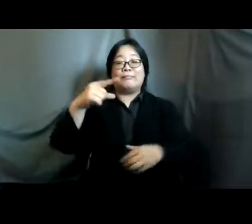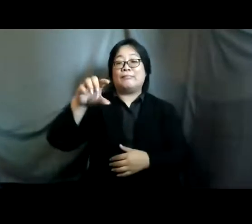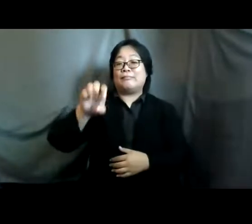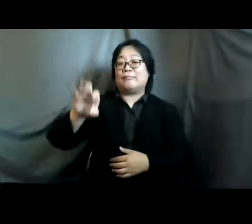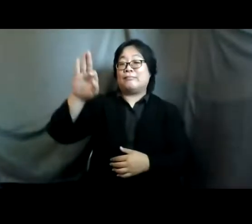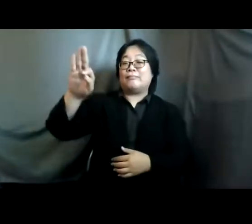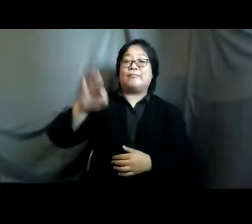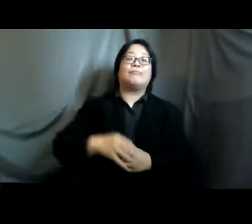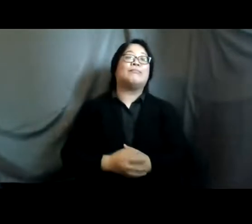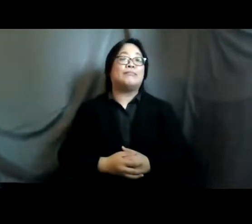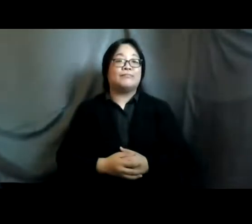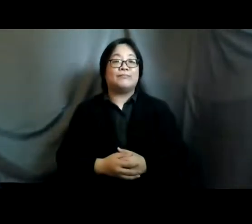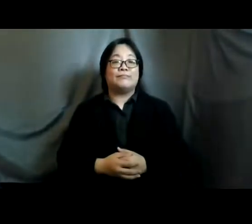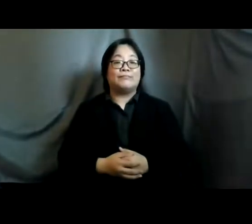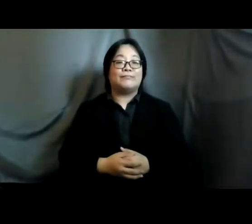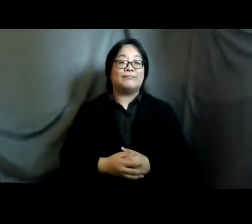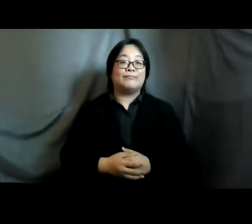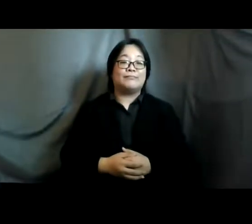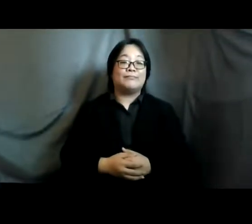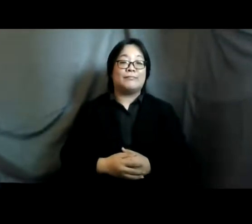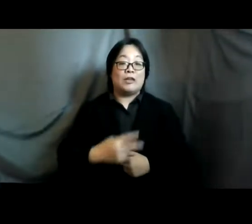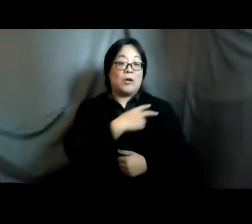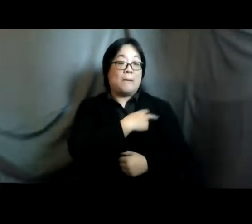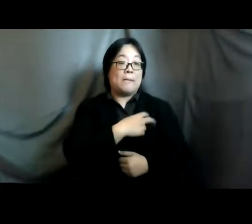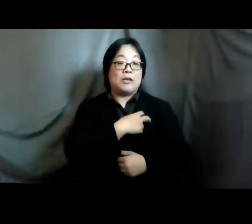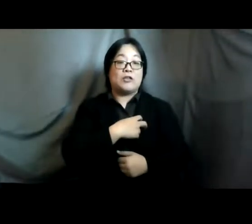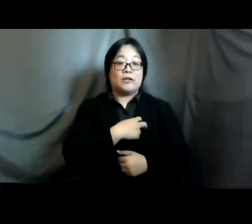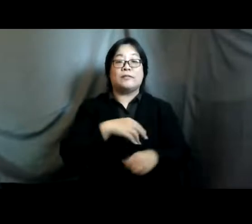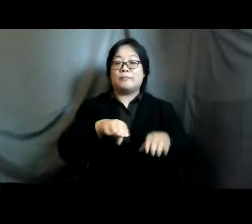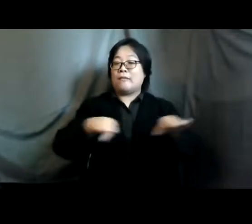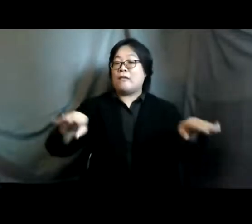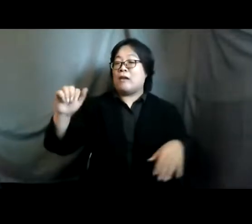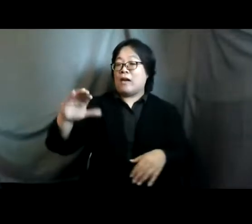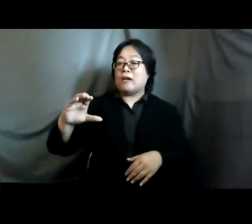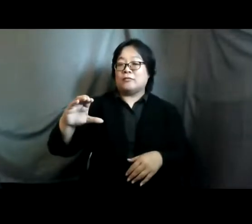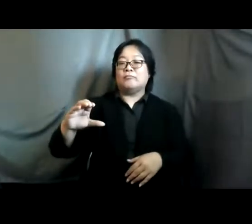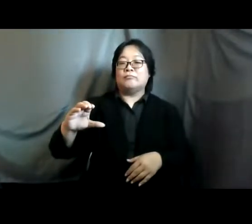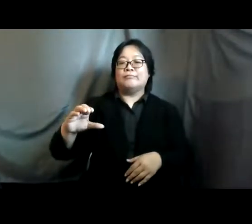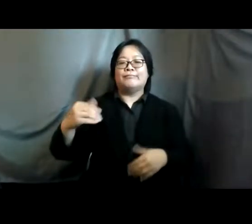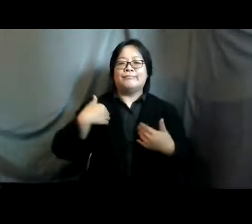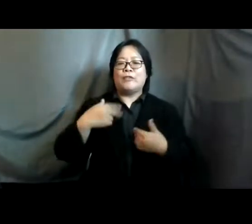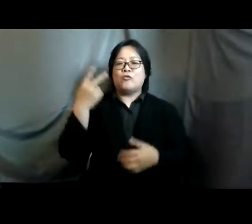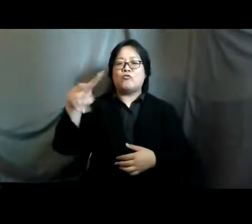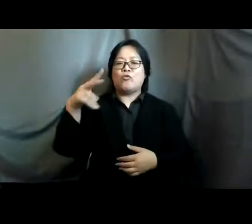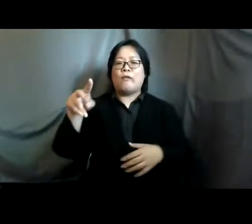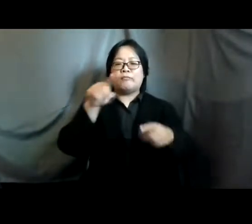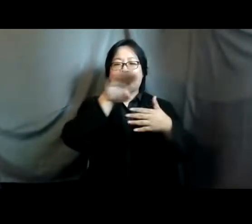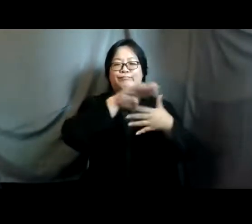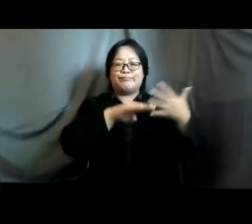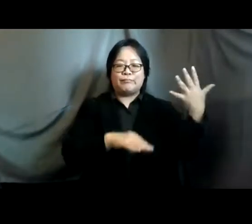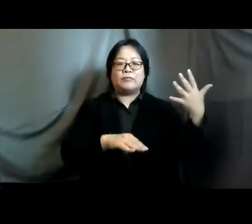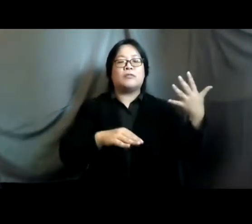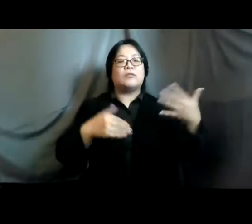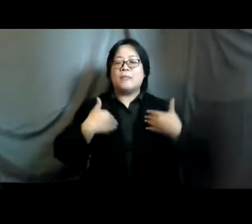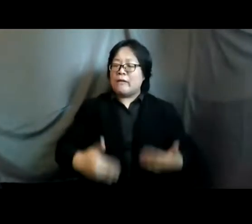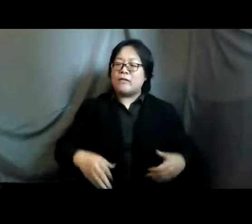um uh the beijing platform for action actually kind of focused on 12 chapters whether it was poverty economy education